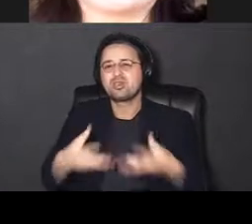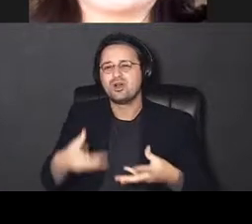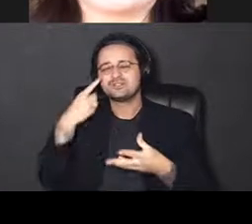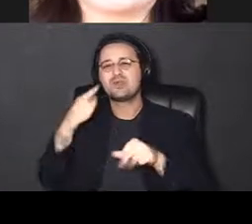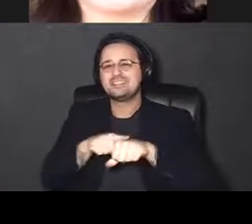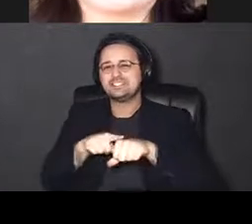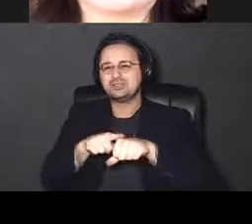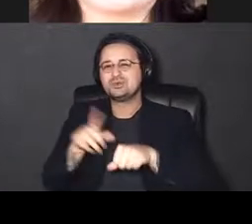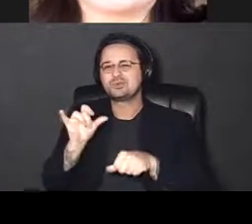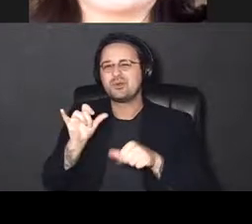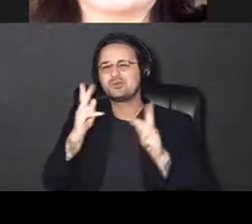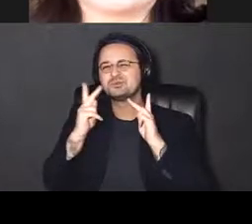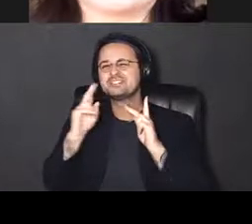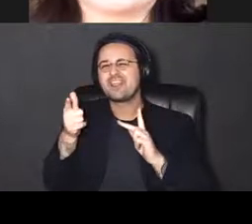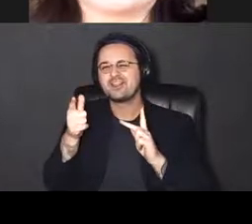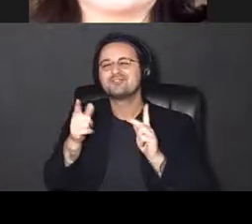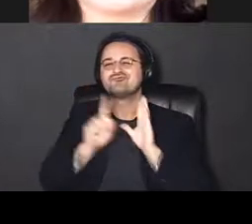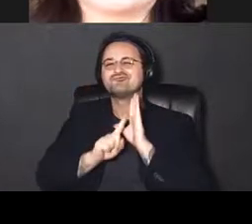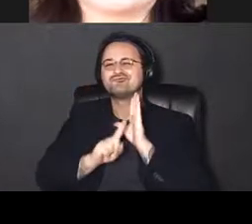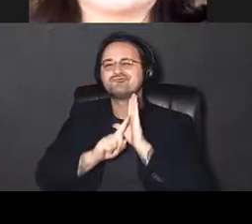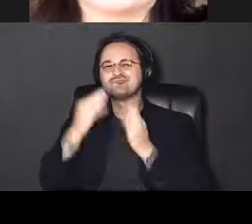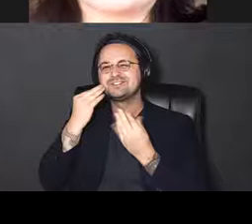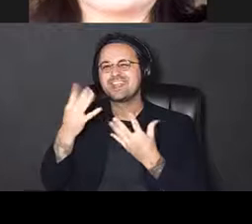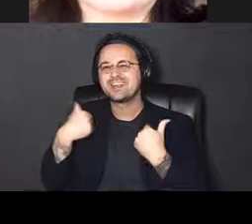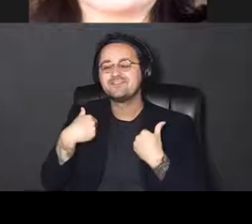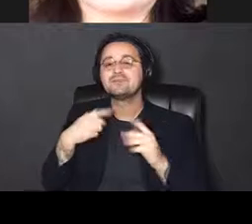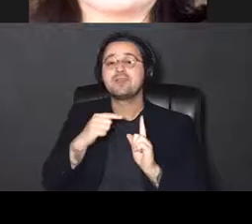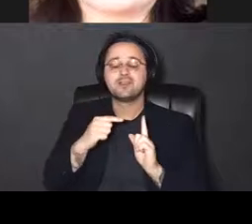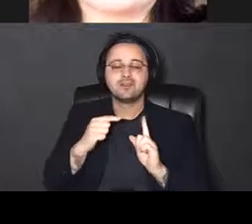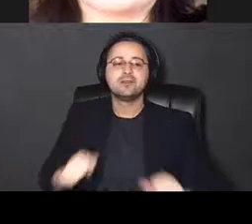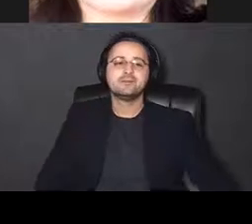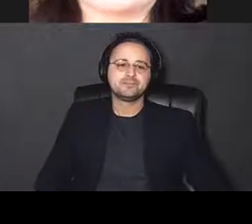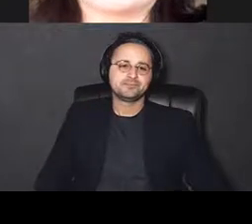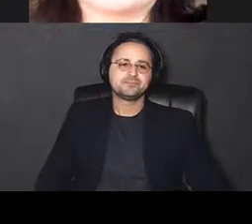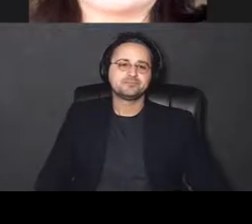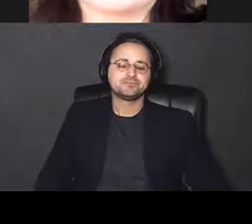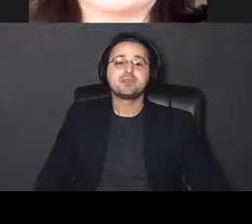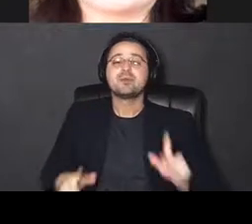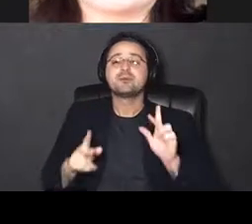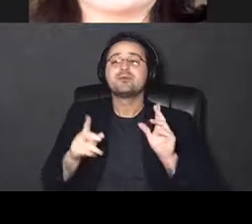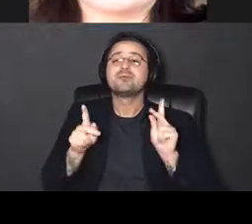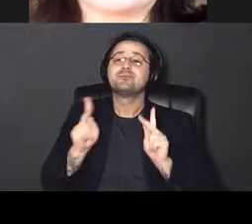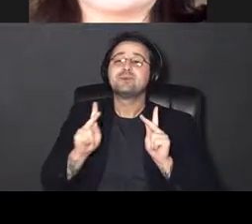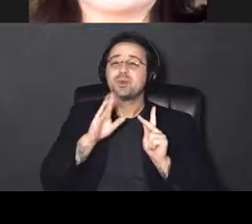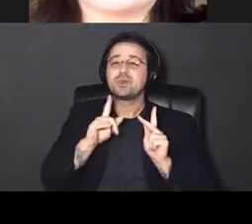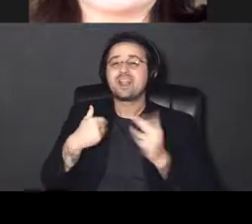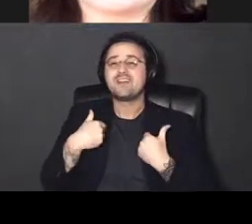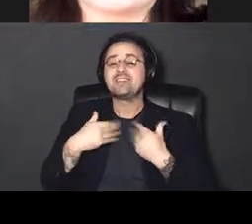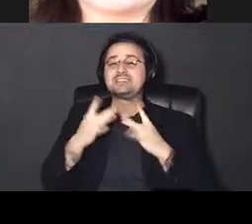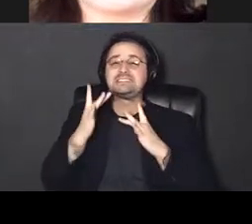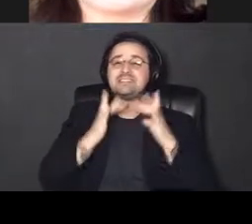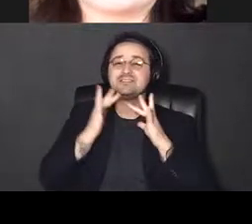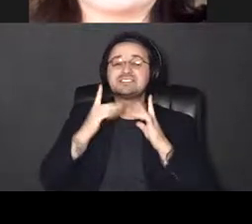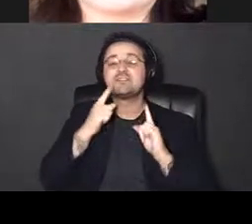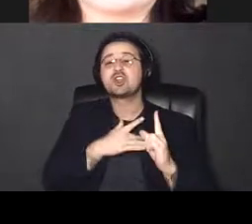once we get into some data here. But people also exhibit similar deficits to what we see in